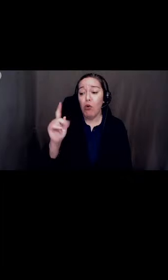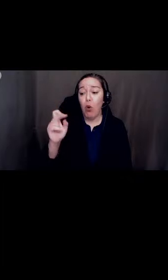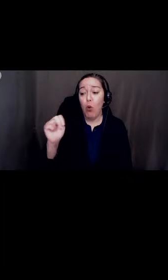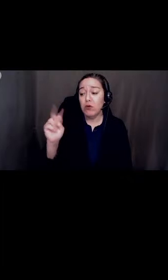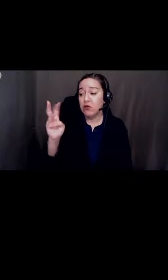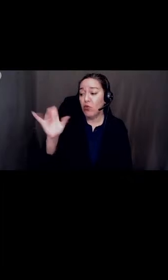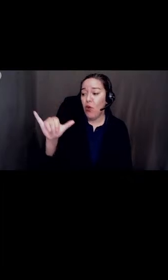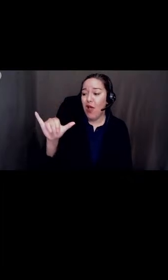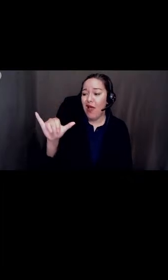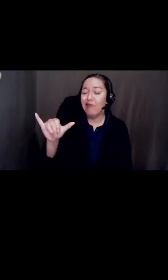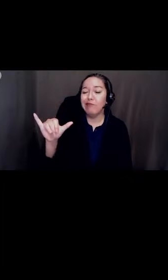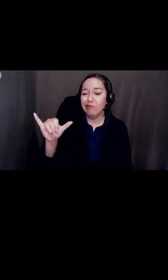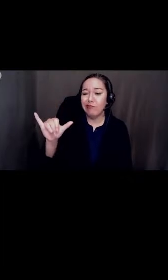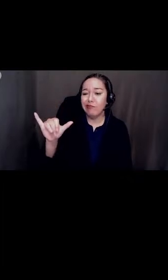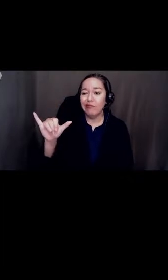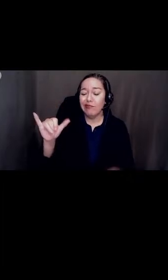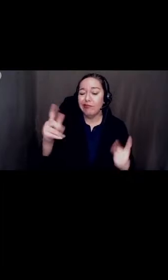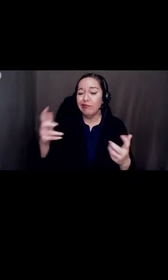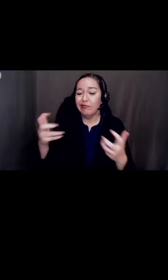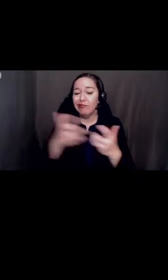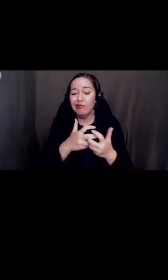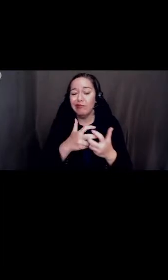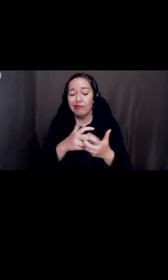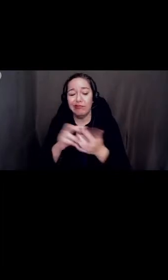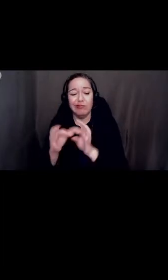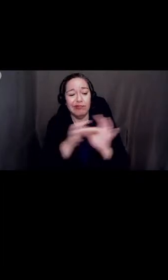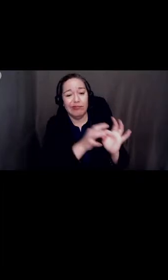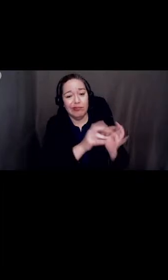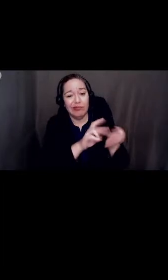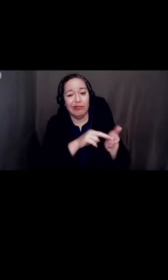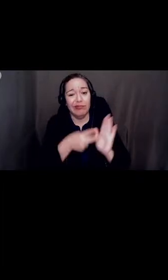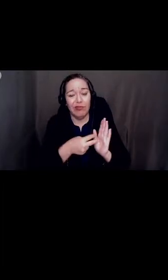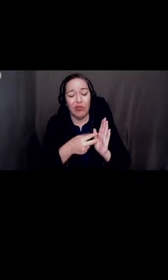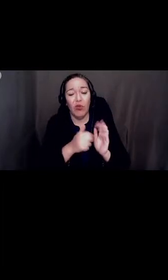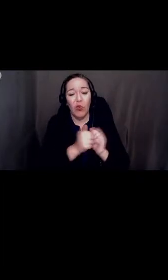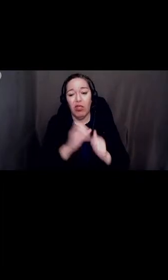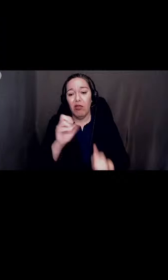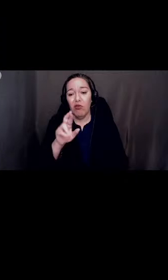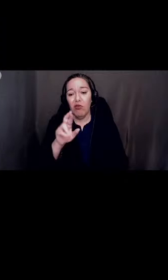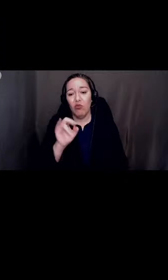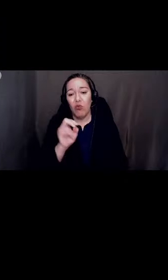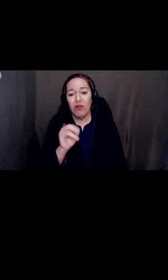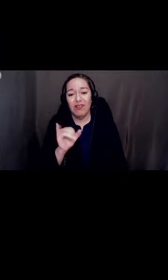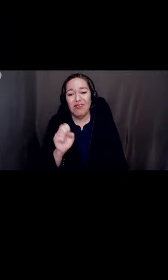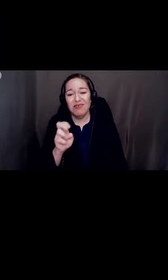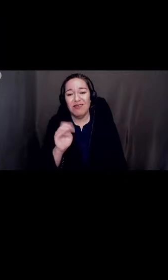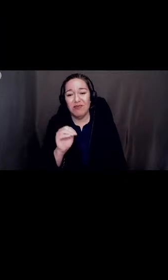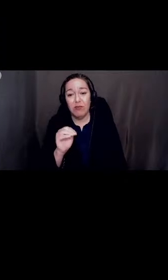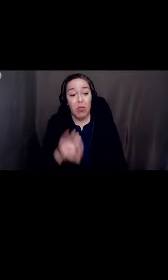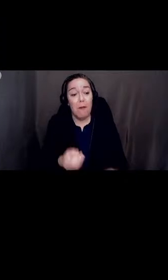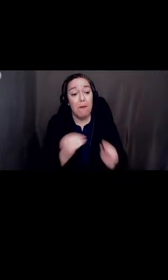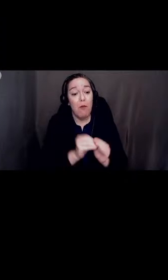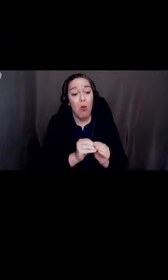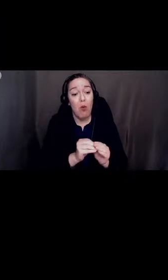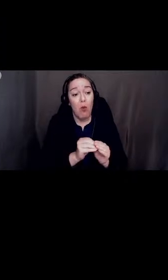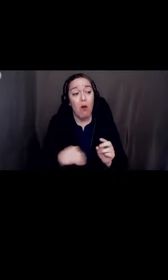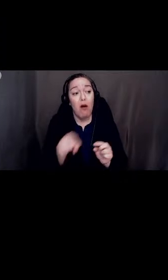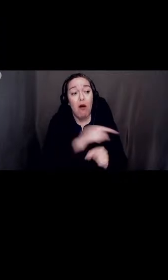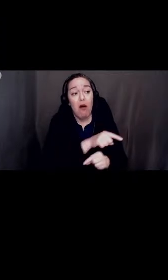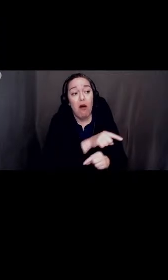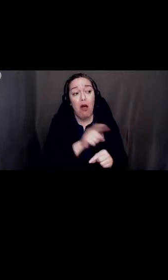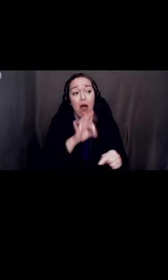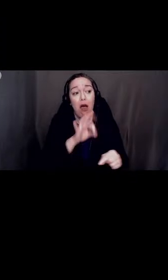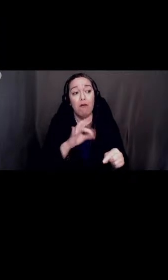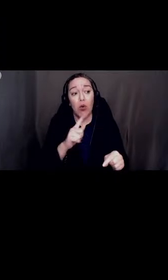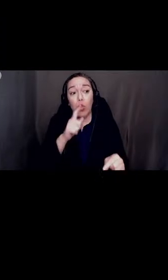the right who's you know, the more likely you are to get what you want. How and when was the